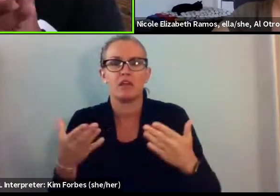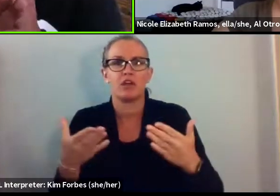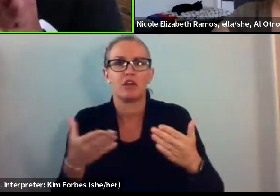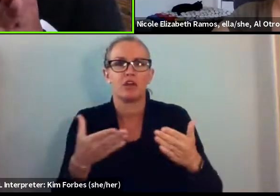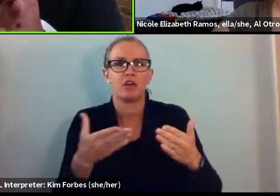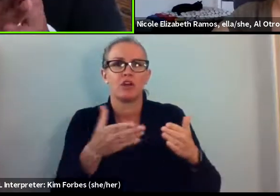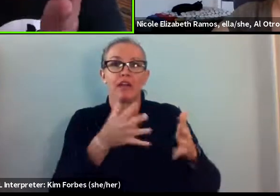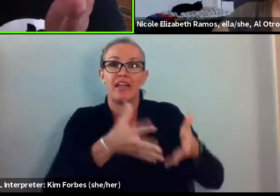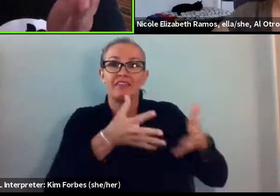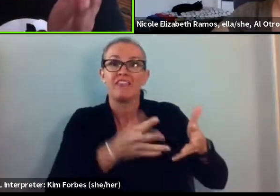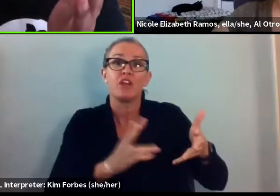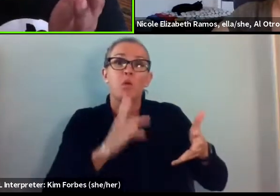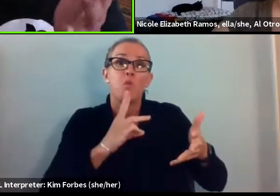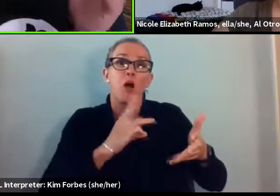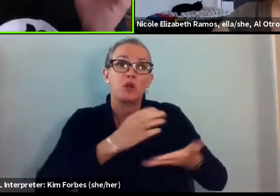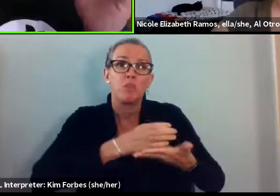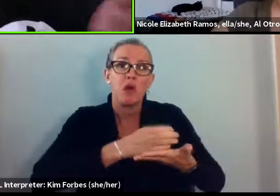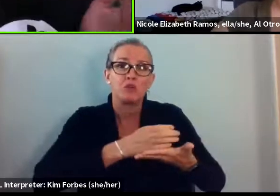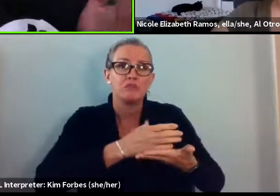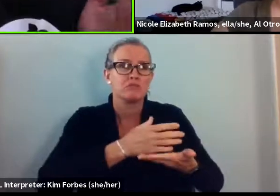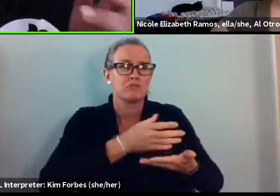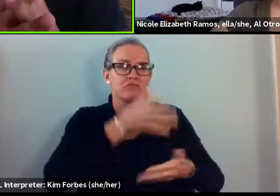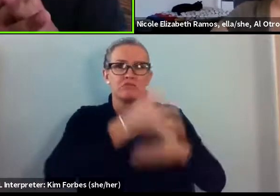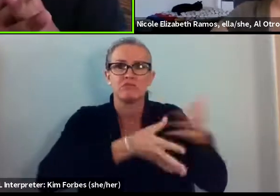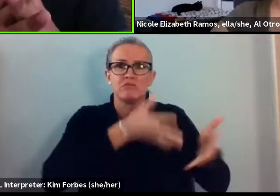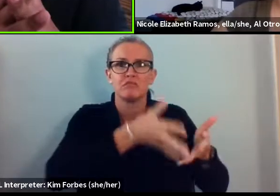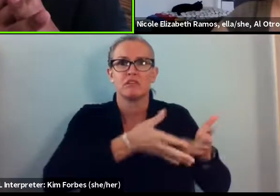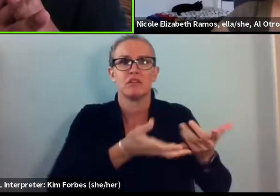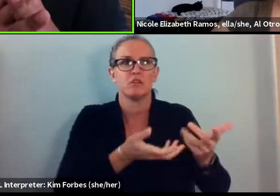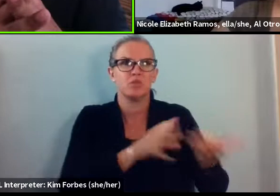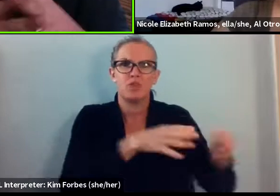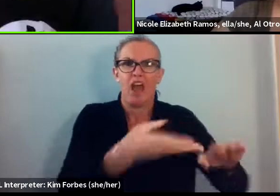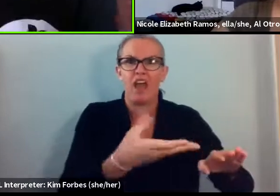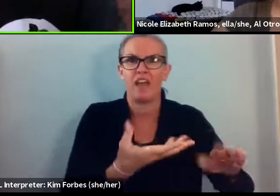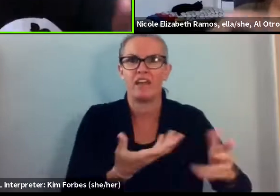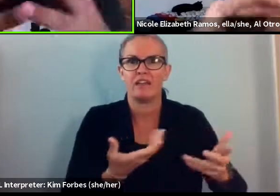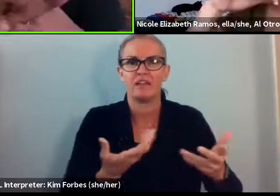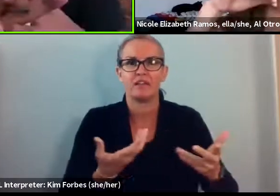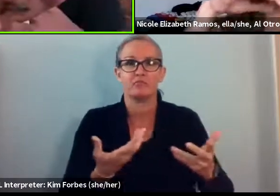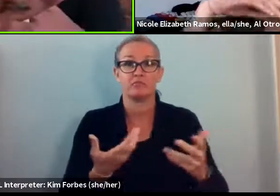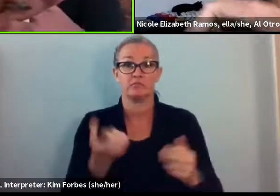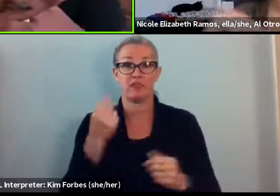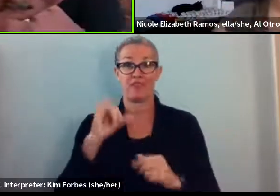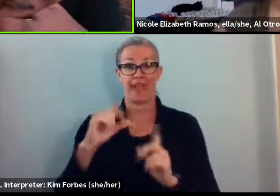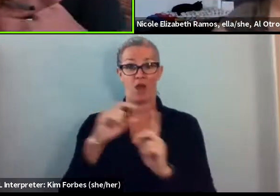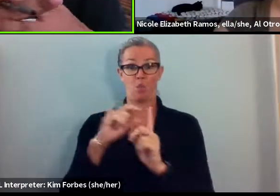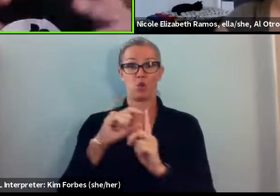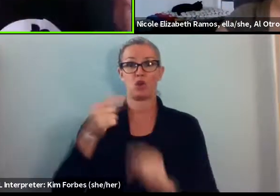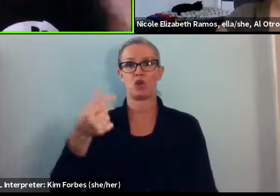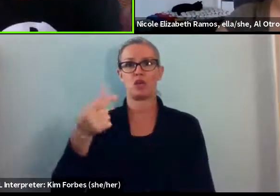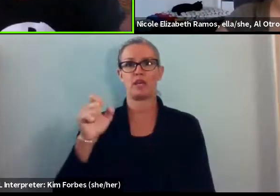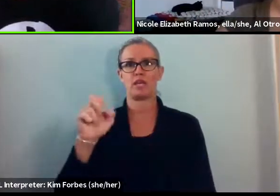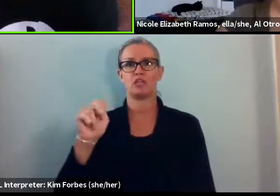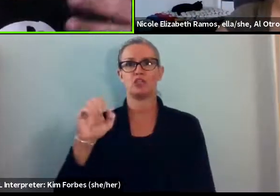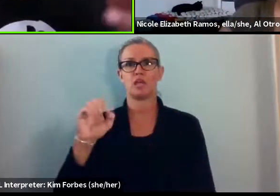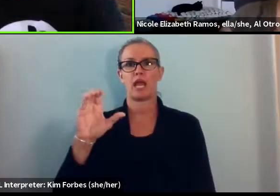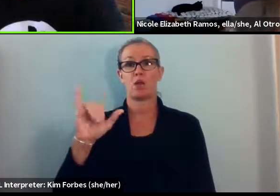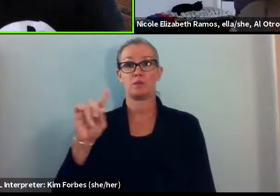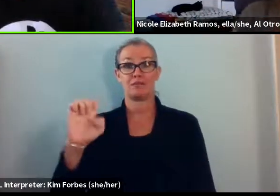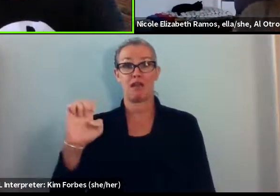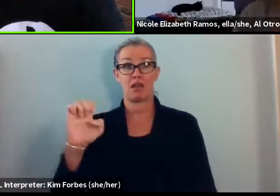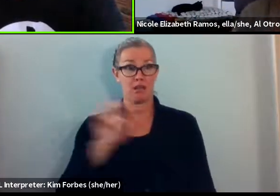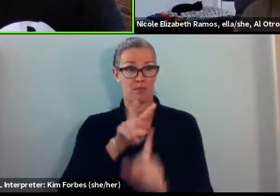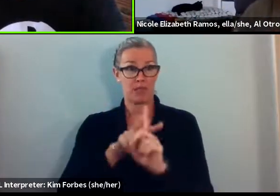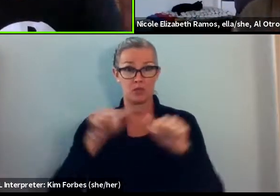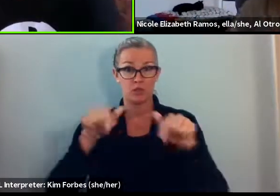making the trip over here. So the word genocide, does it apply in this case? And it makes me think about Paul